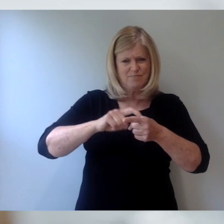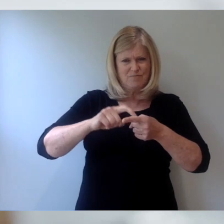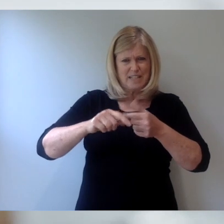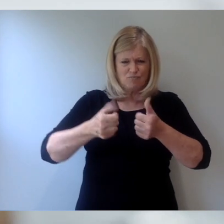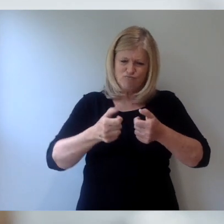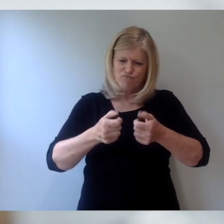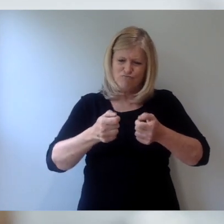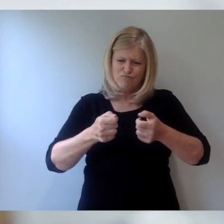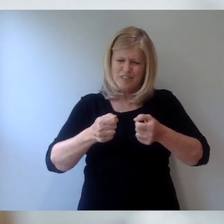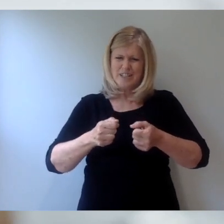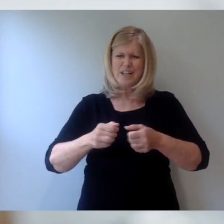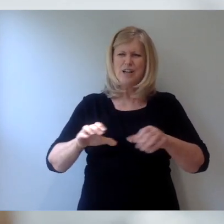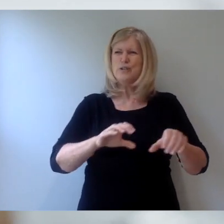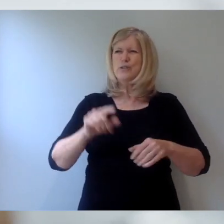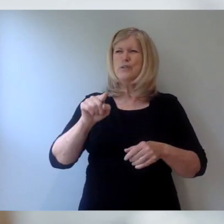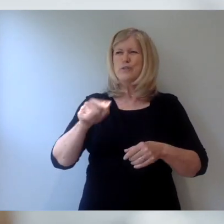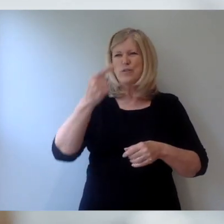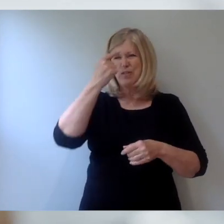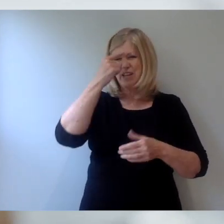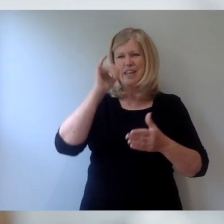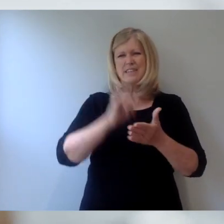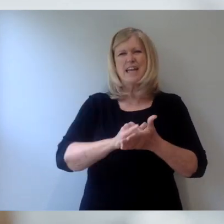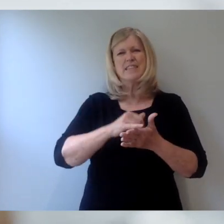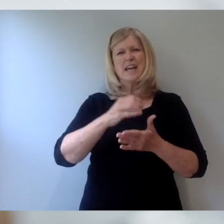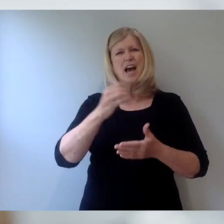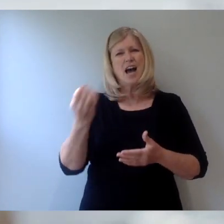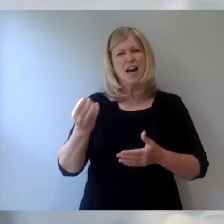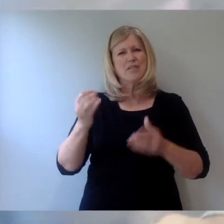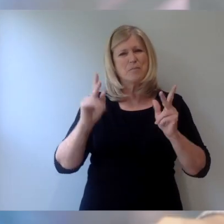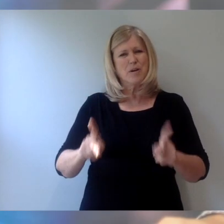Do you ever assume that the other party has a positive tone?